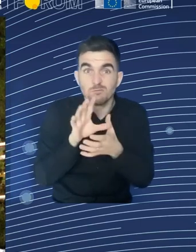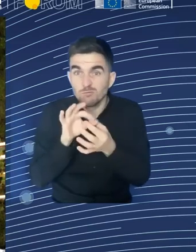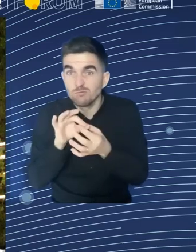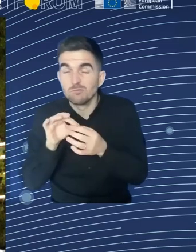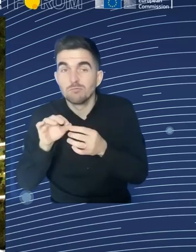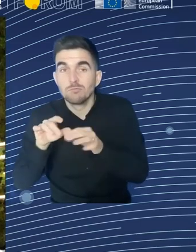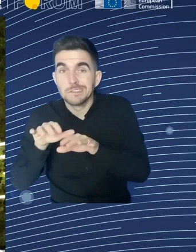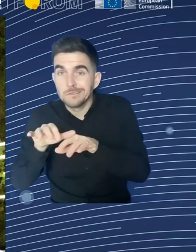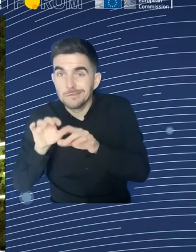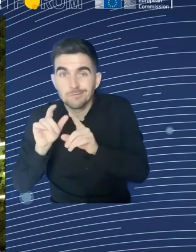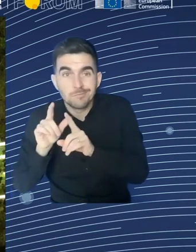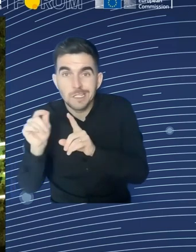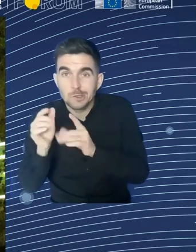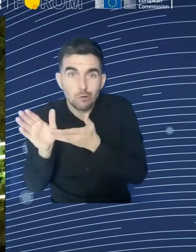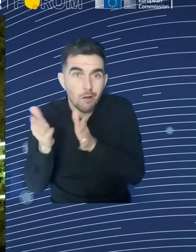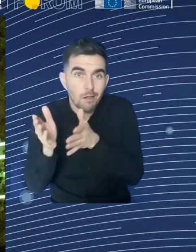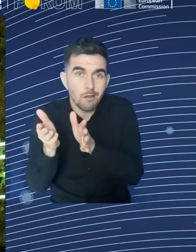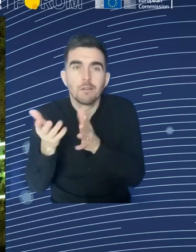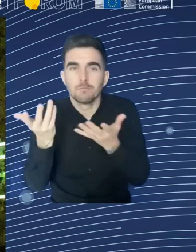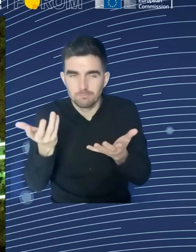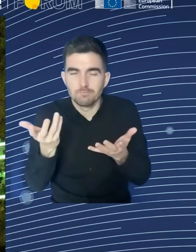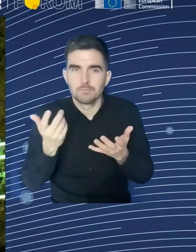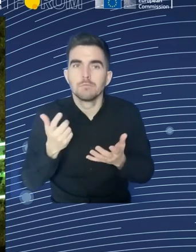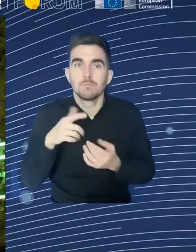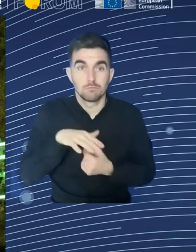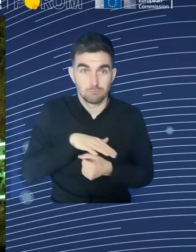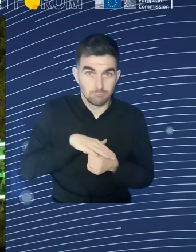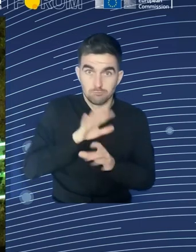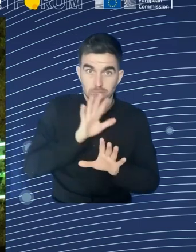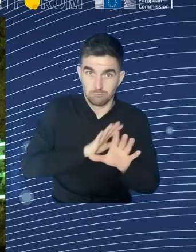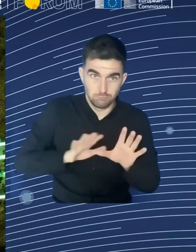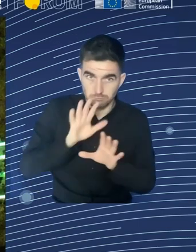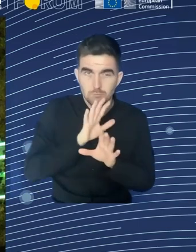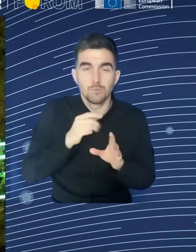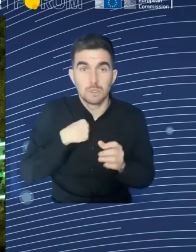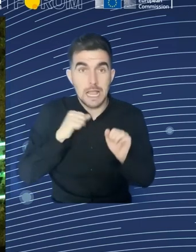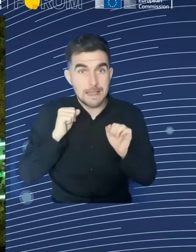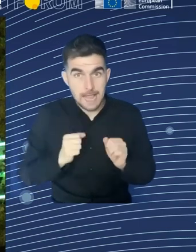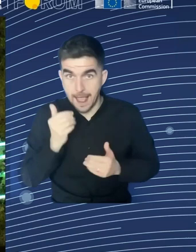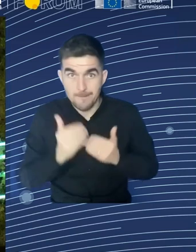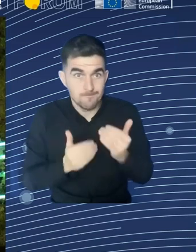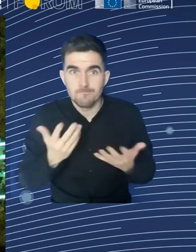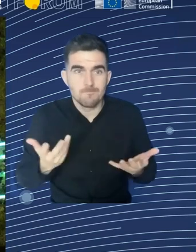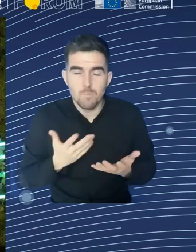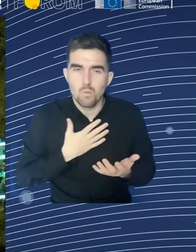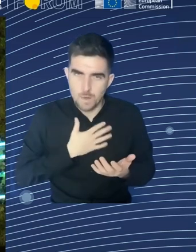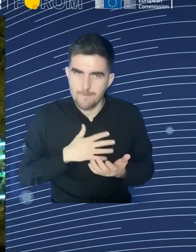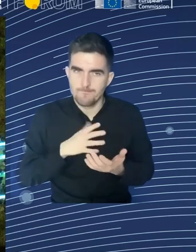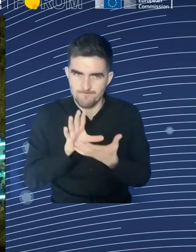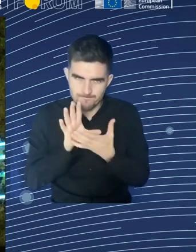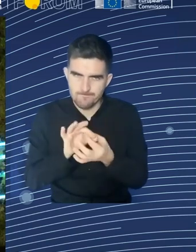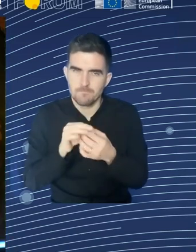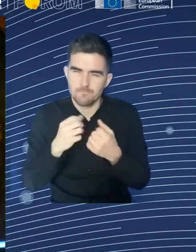take into consideration the European Pillar of Social Rights, because these are our common objectives,